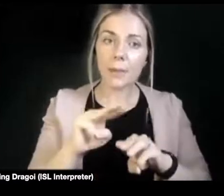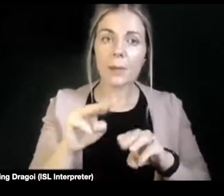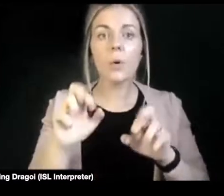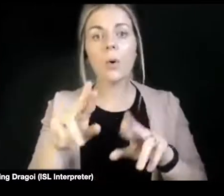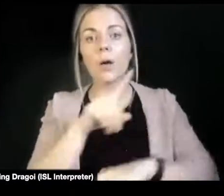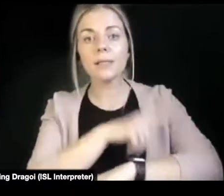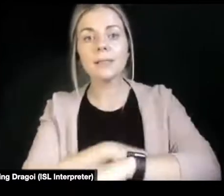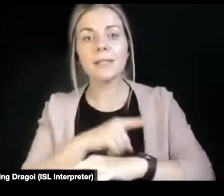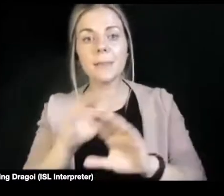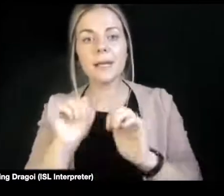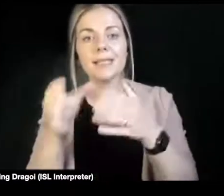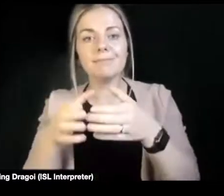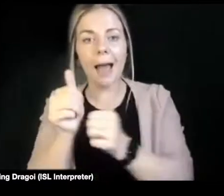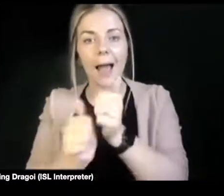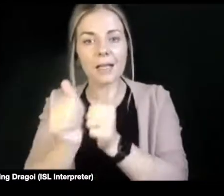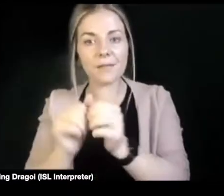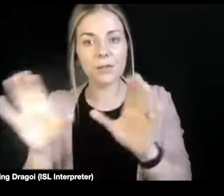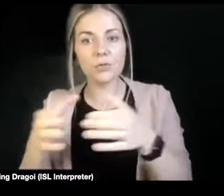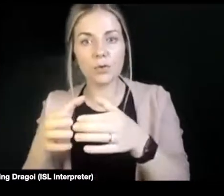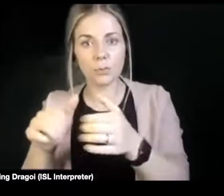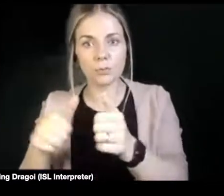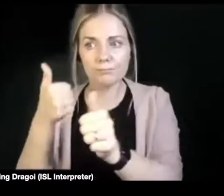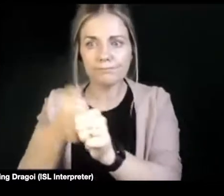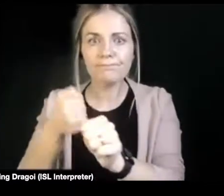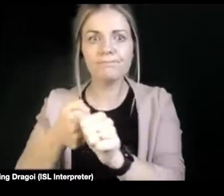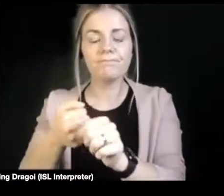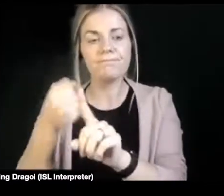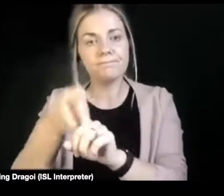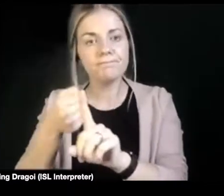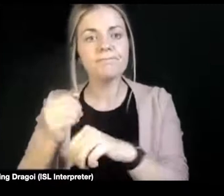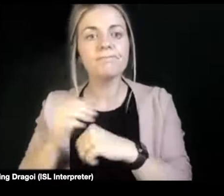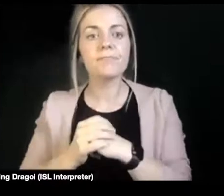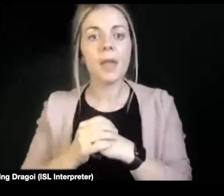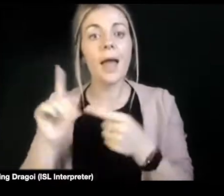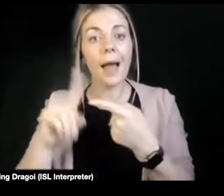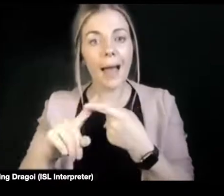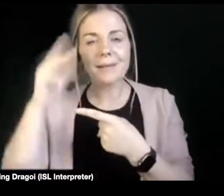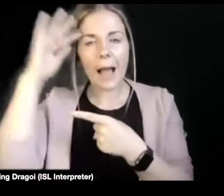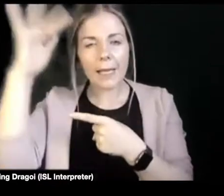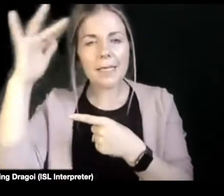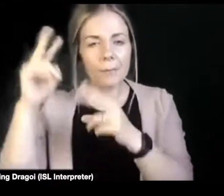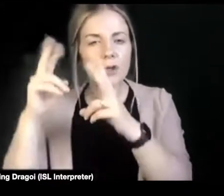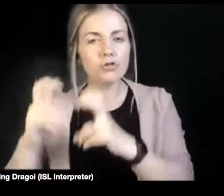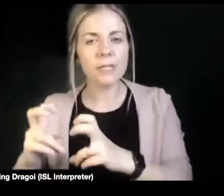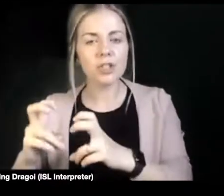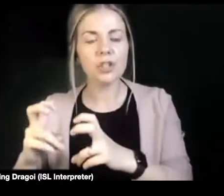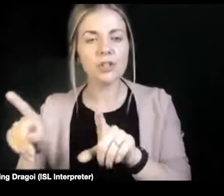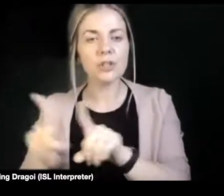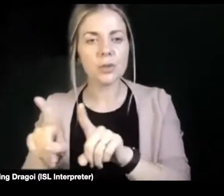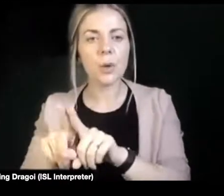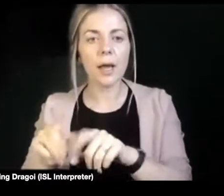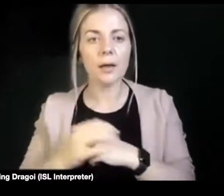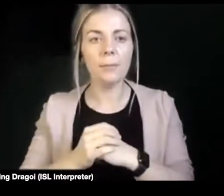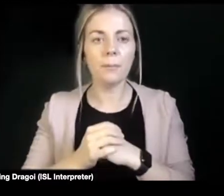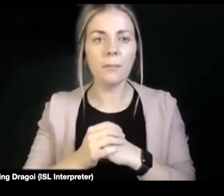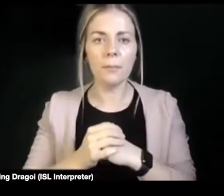that have views behind them. And researchers as well, academic researchers. Continuing into this stage